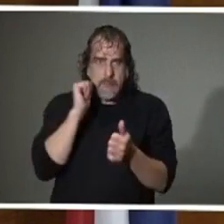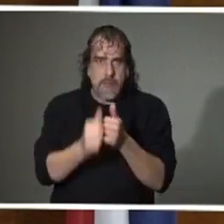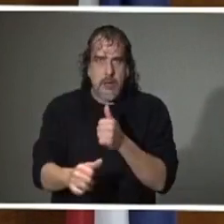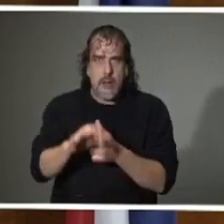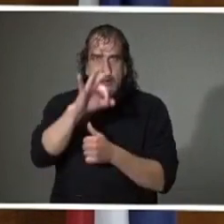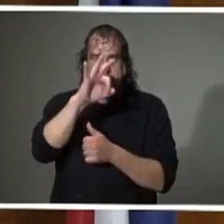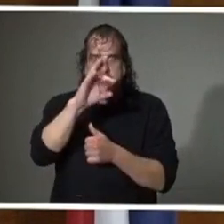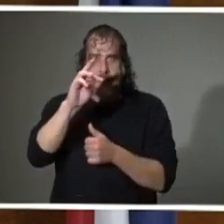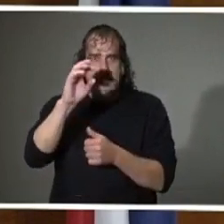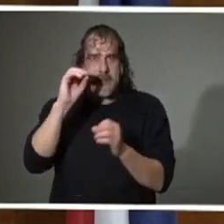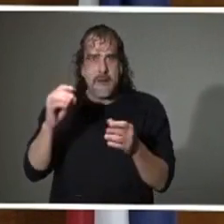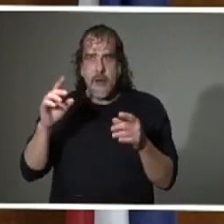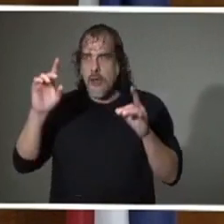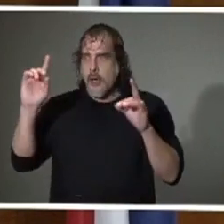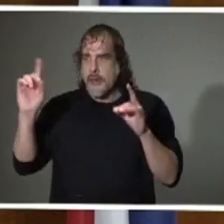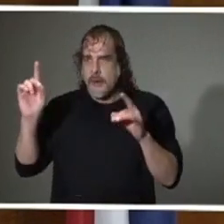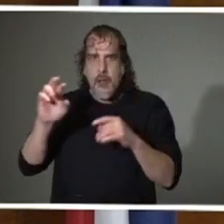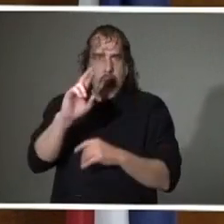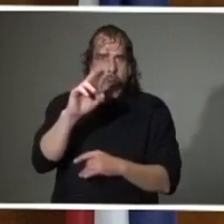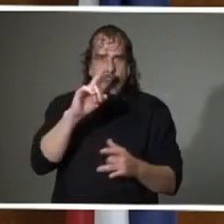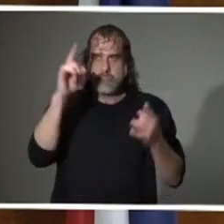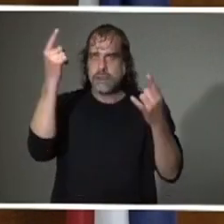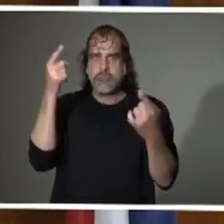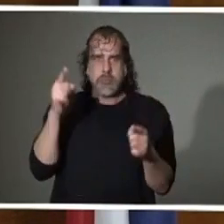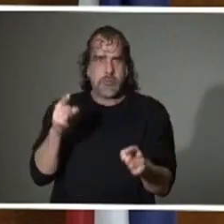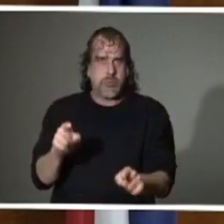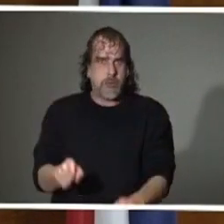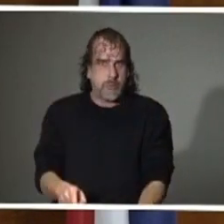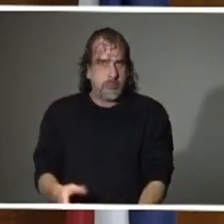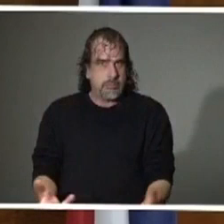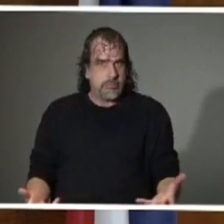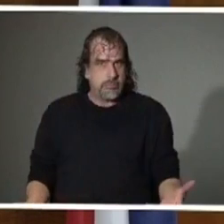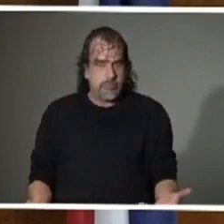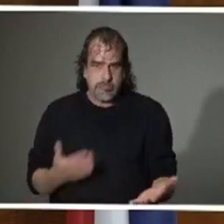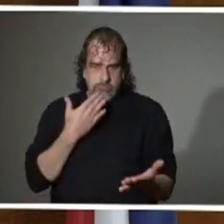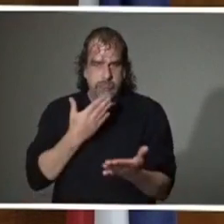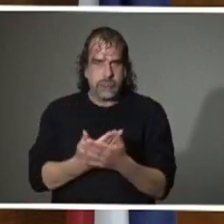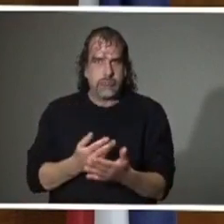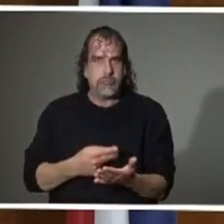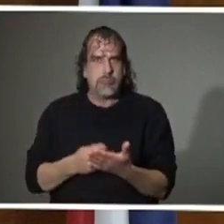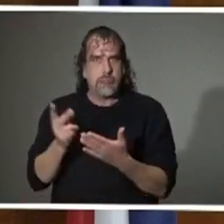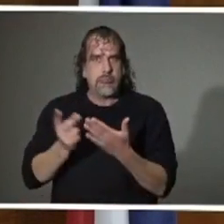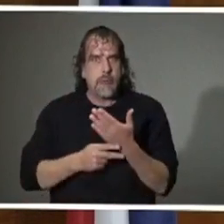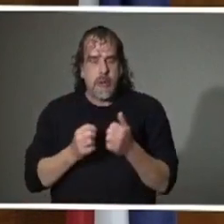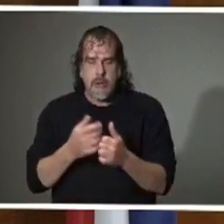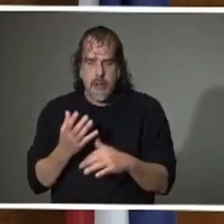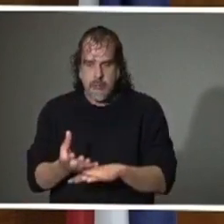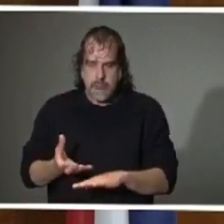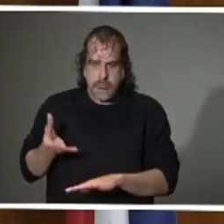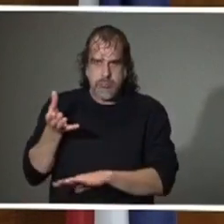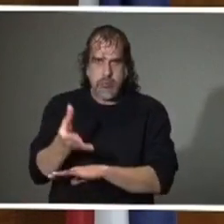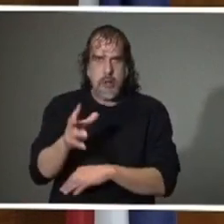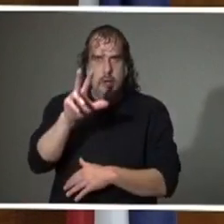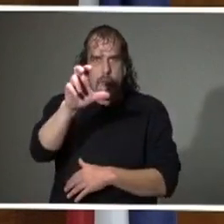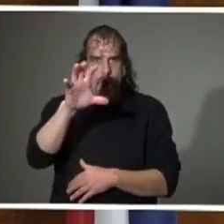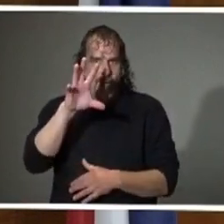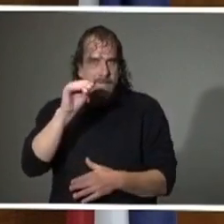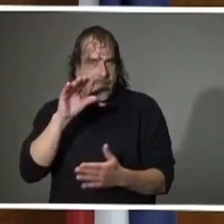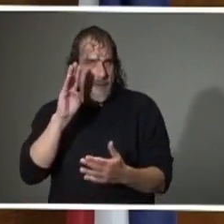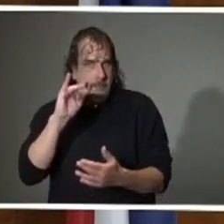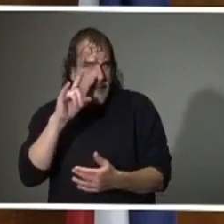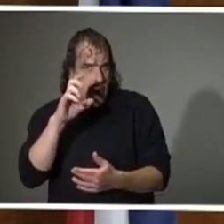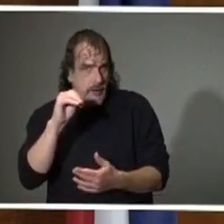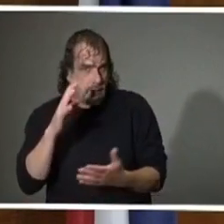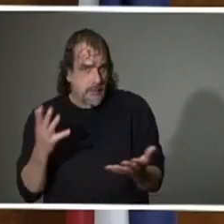Republicans and Democrats alike agree that it is a good program. They allocated $350 billion for it, and